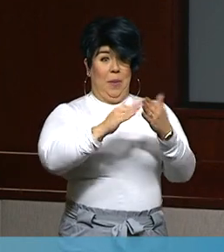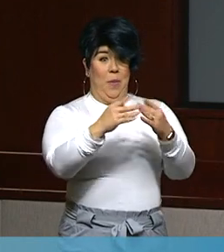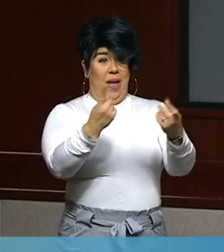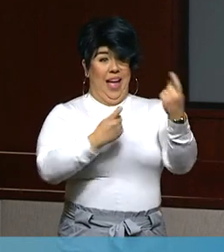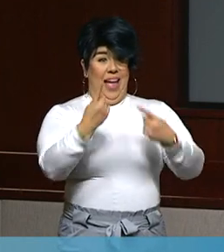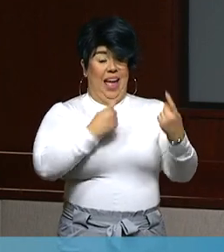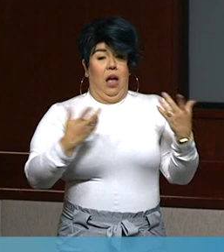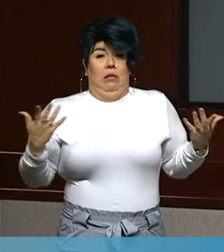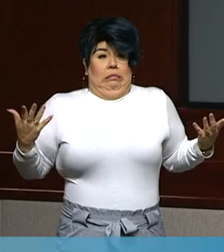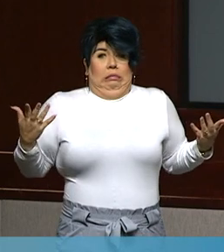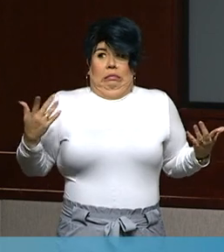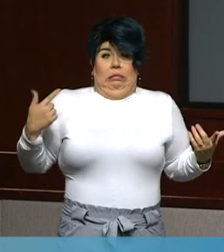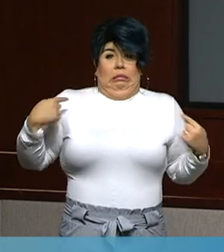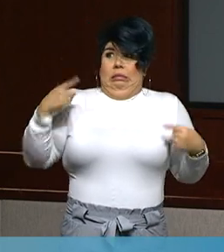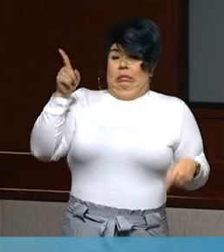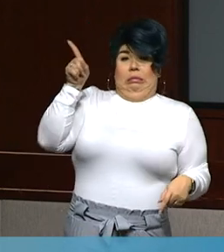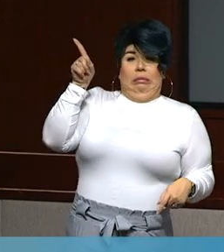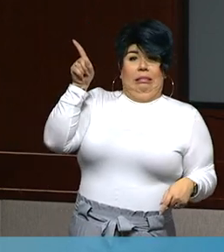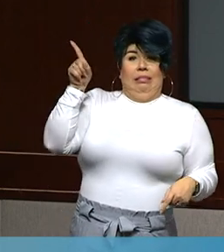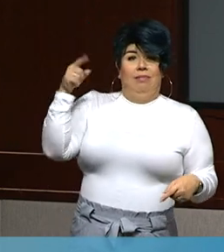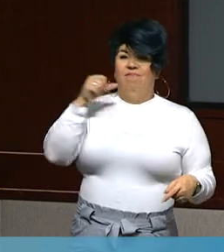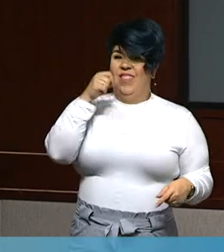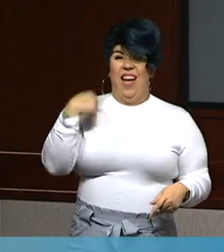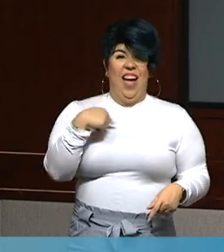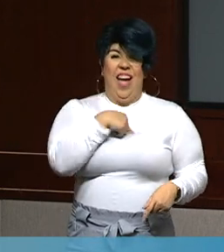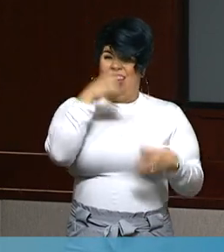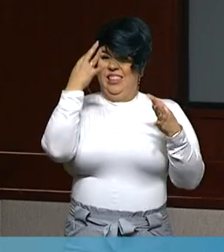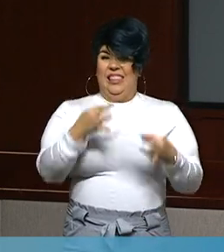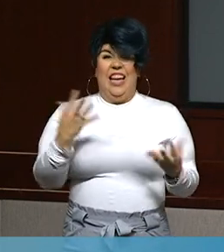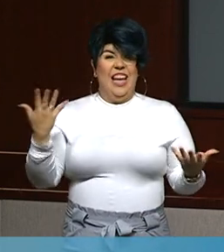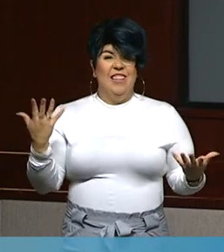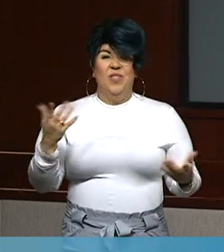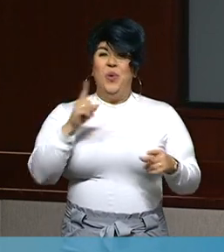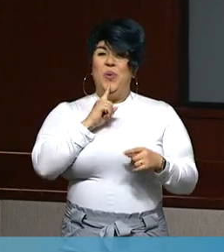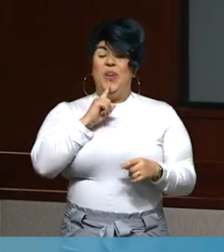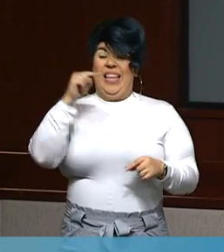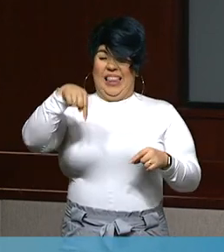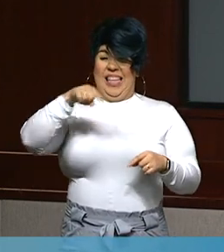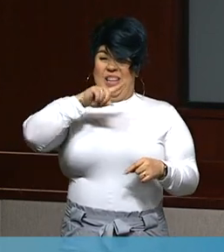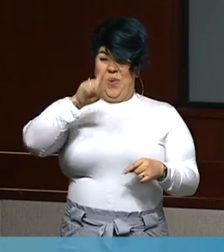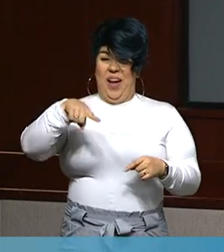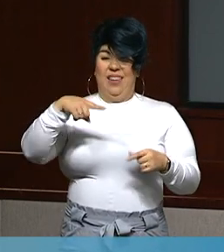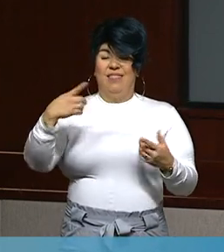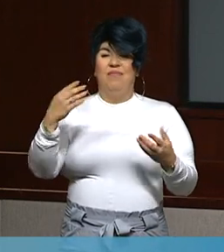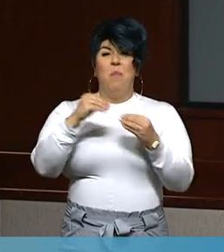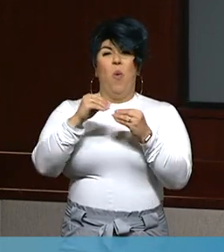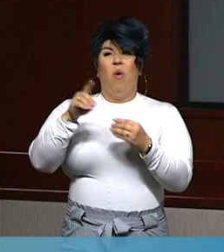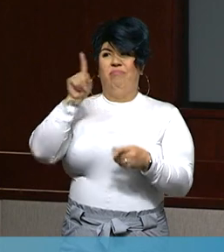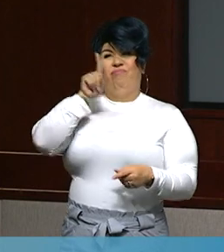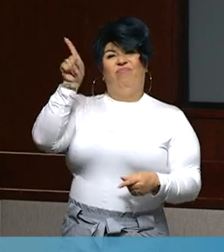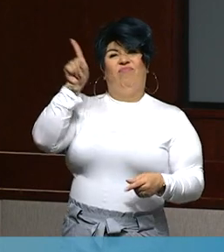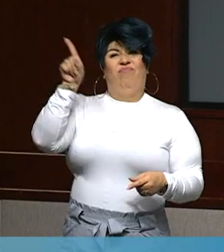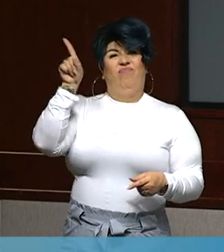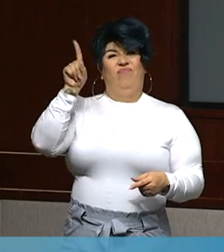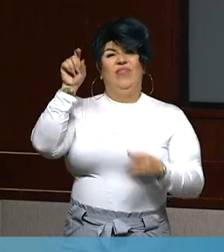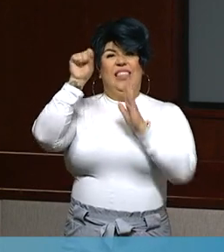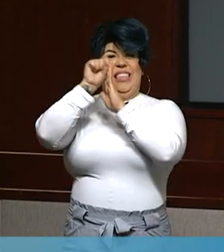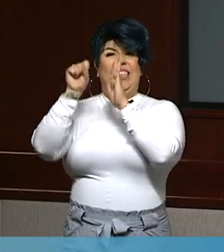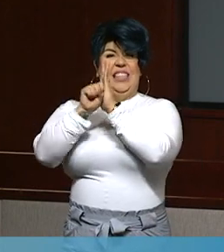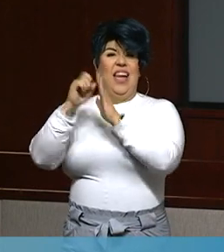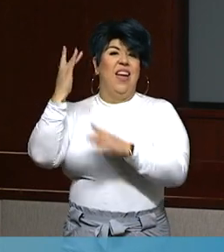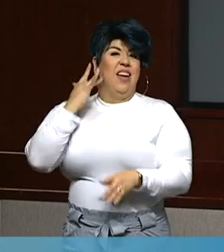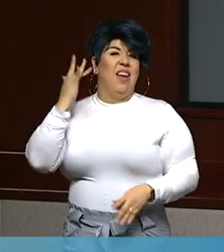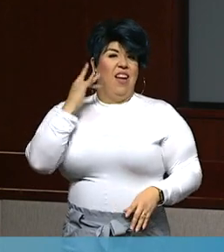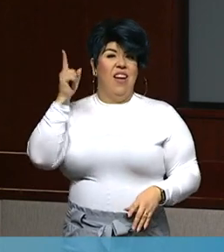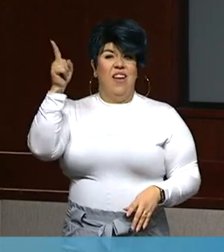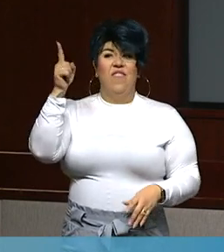should be answering these questions. These questions should be directed to the state of California